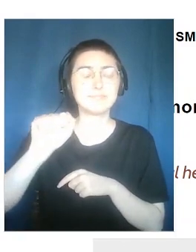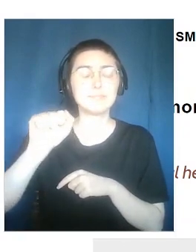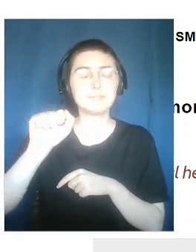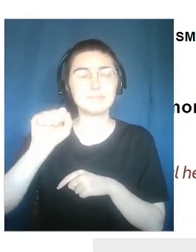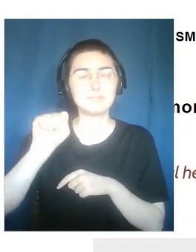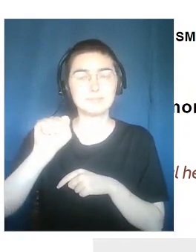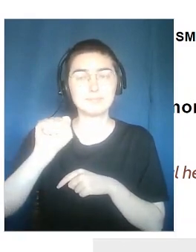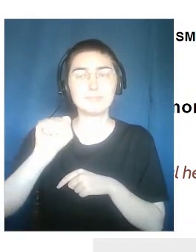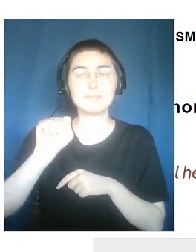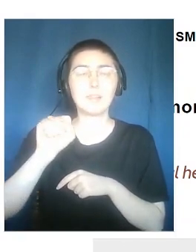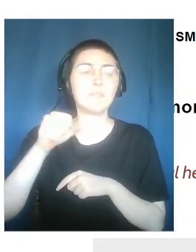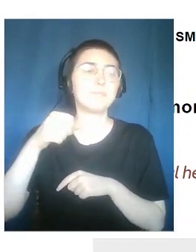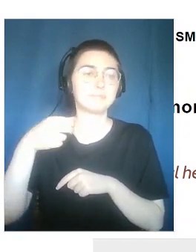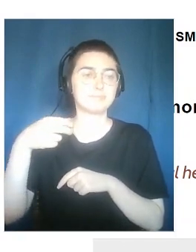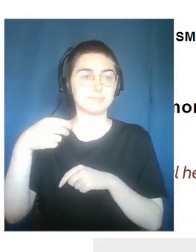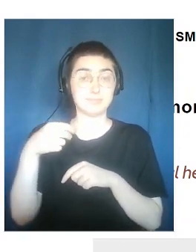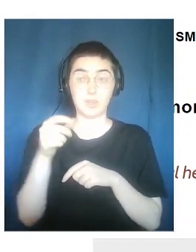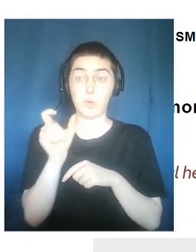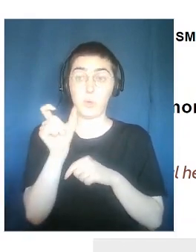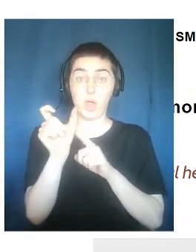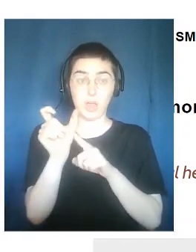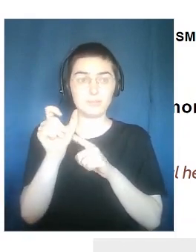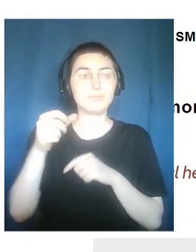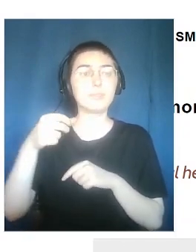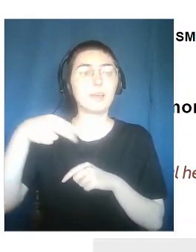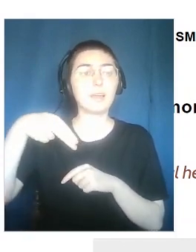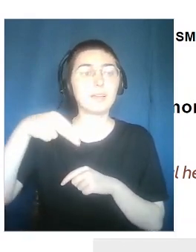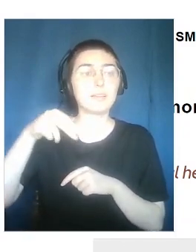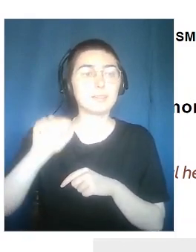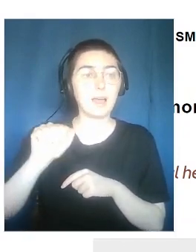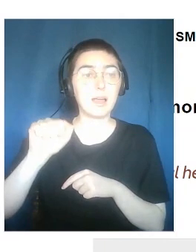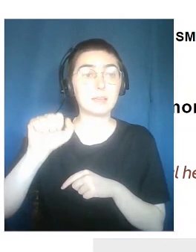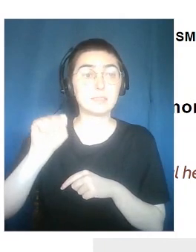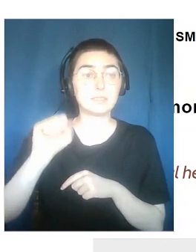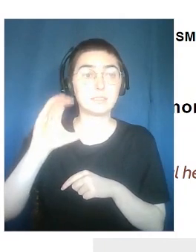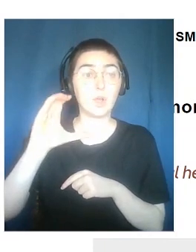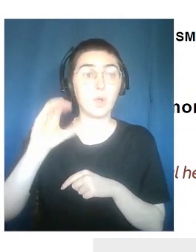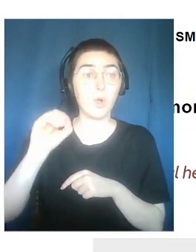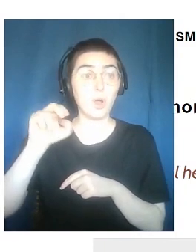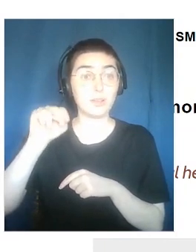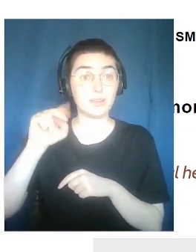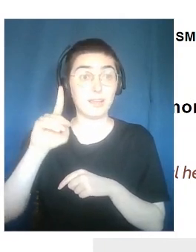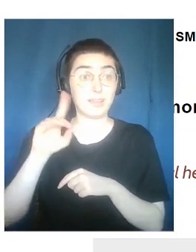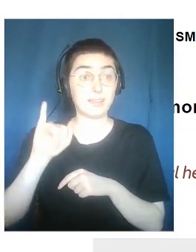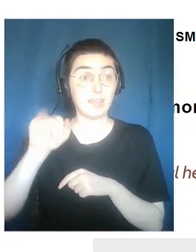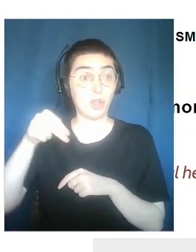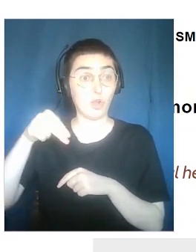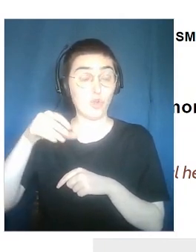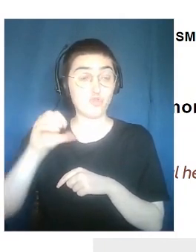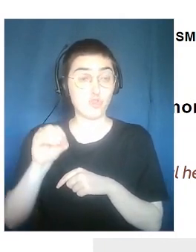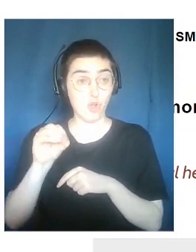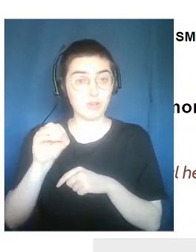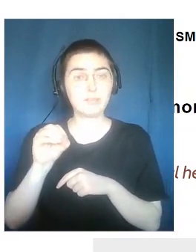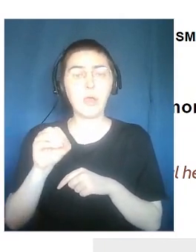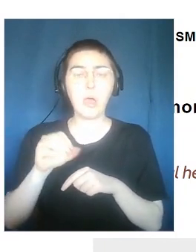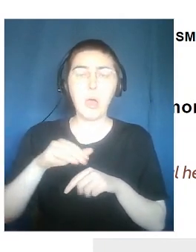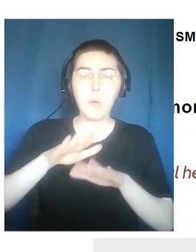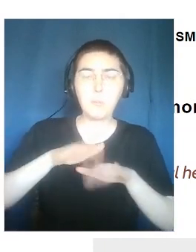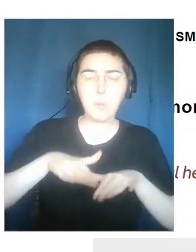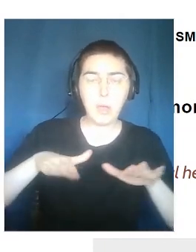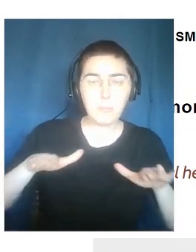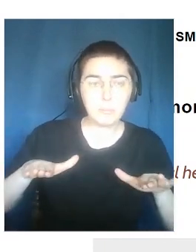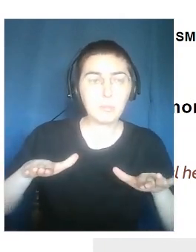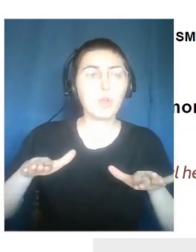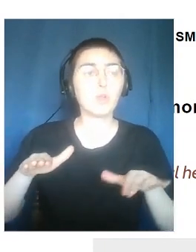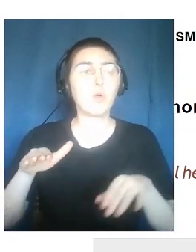It's an Italian game. It's a game. So the results